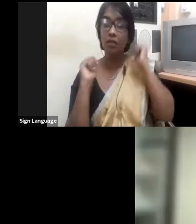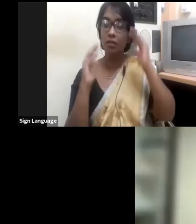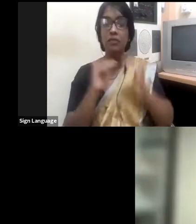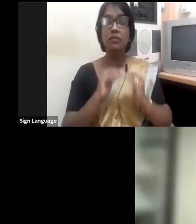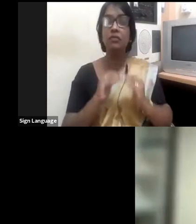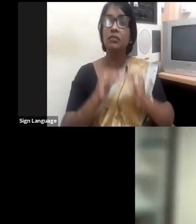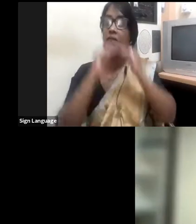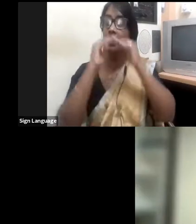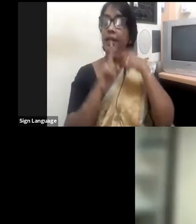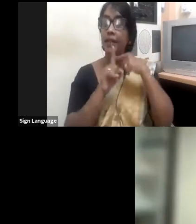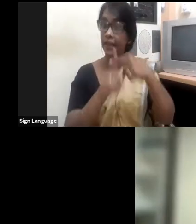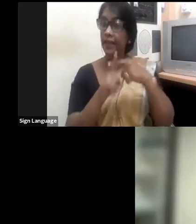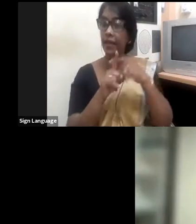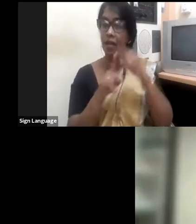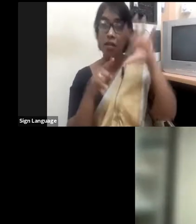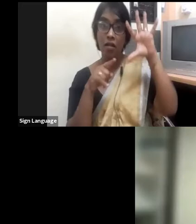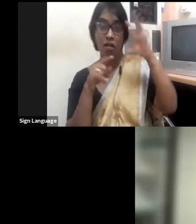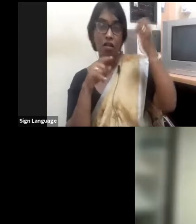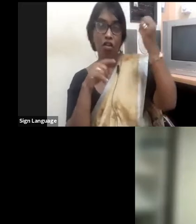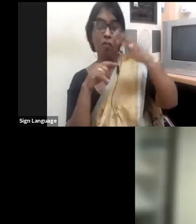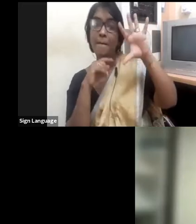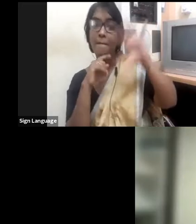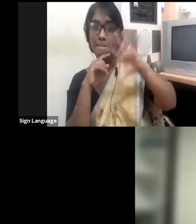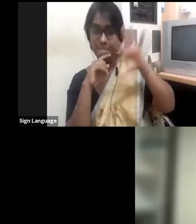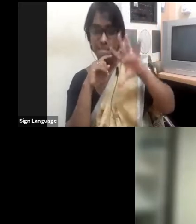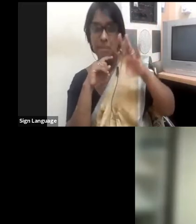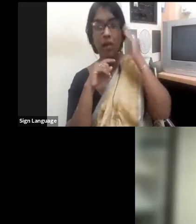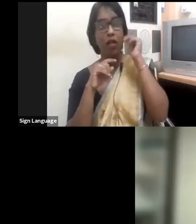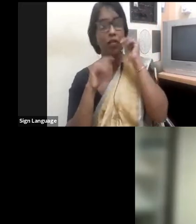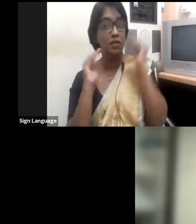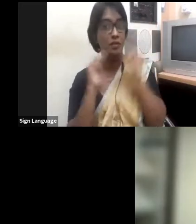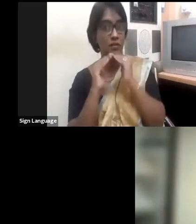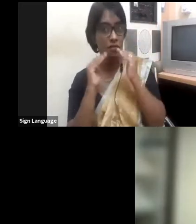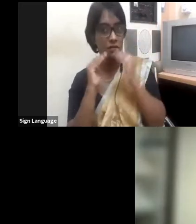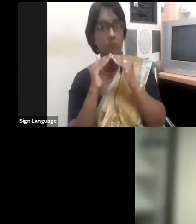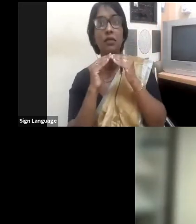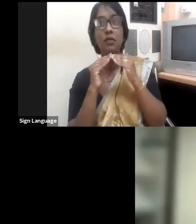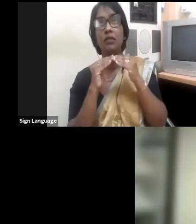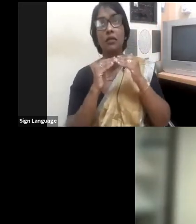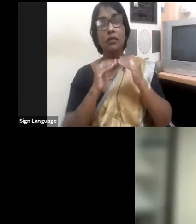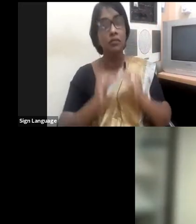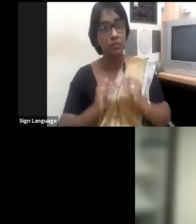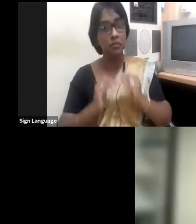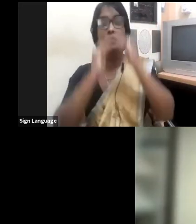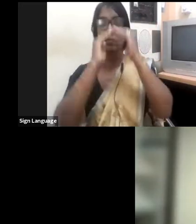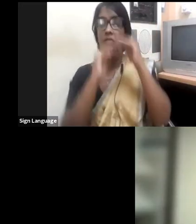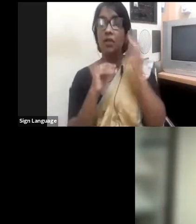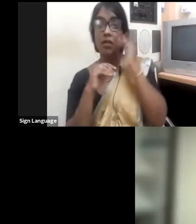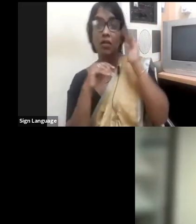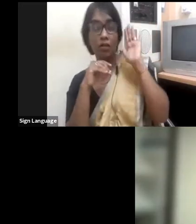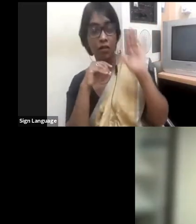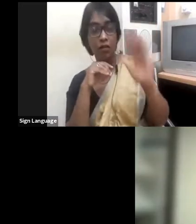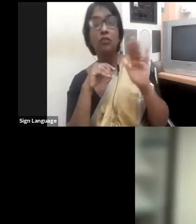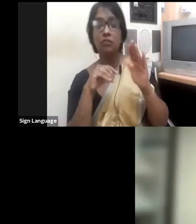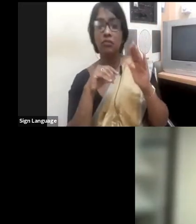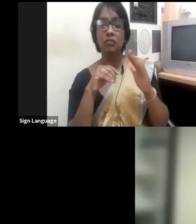achieving gender equality and empowering all women and girls. Sarah, over to you.